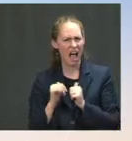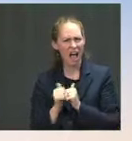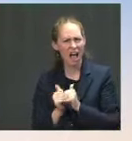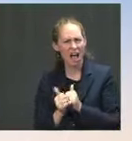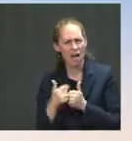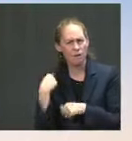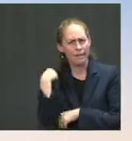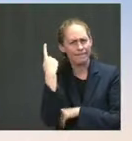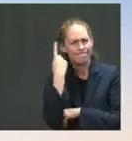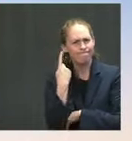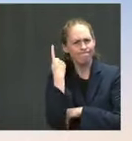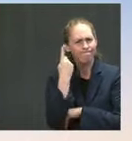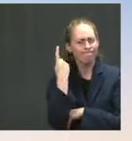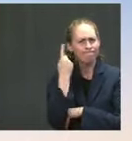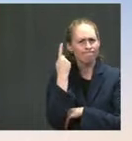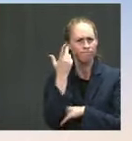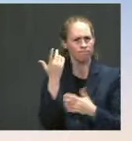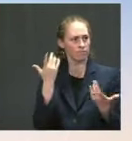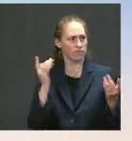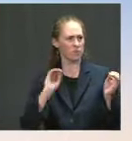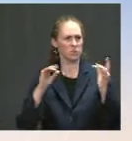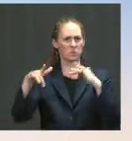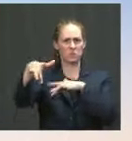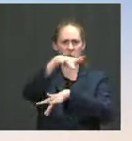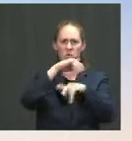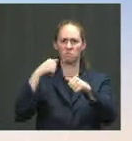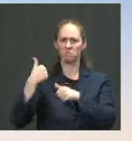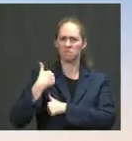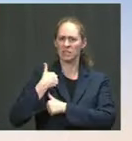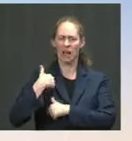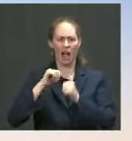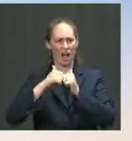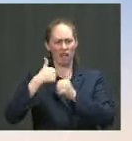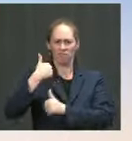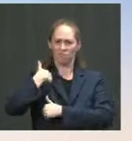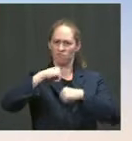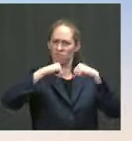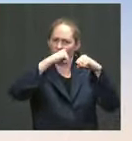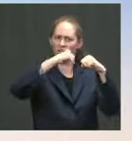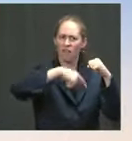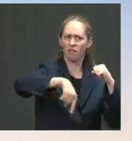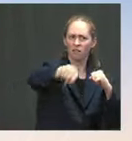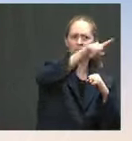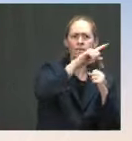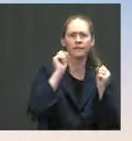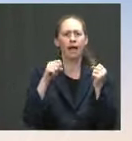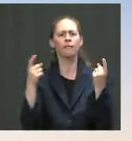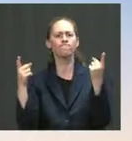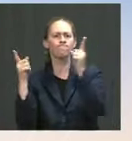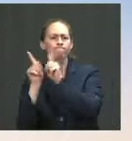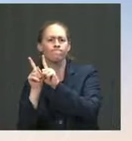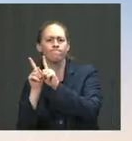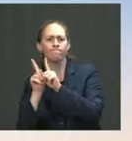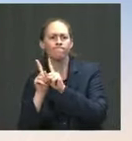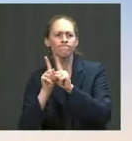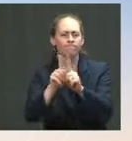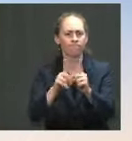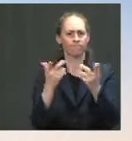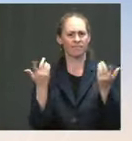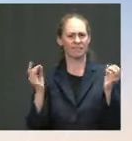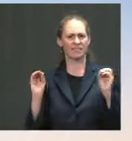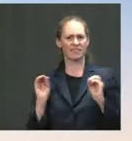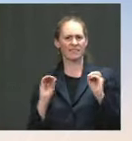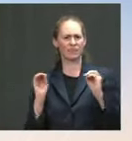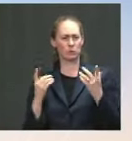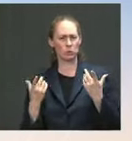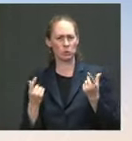is gone? How do you safeguard these people and get them where they need to go without the U.S. military in the country? Ms. Well,